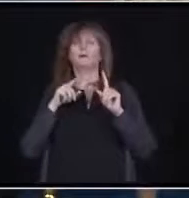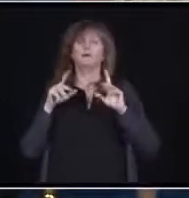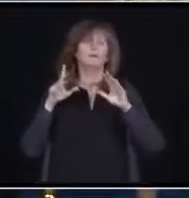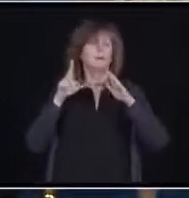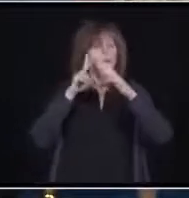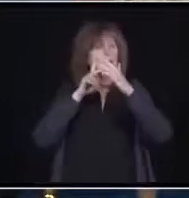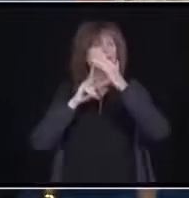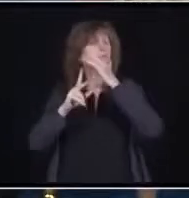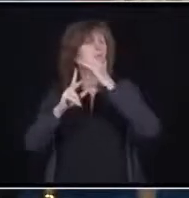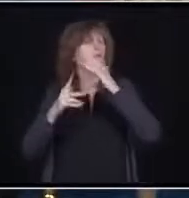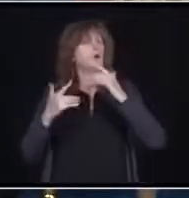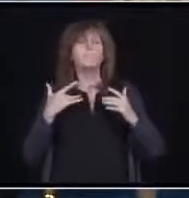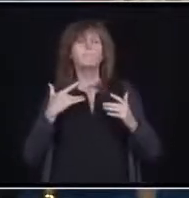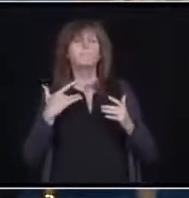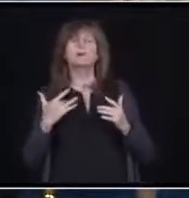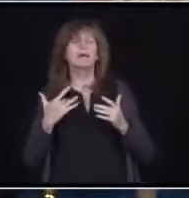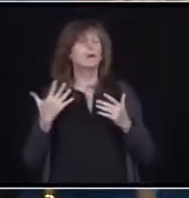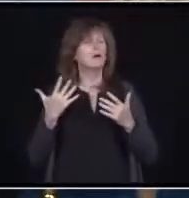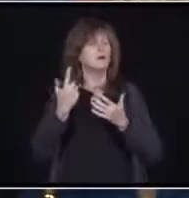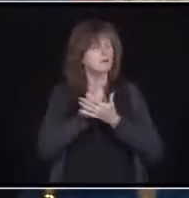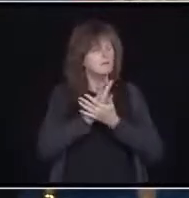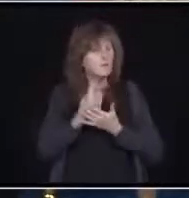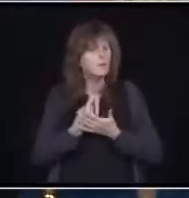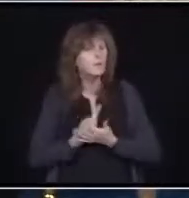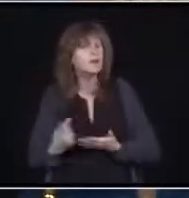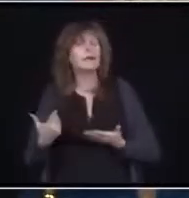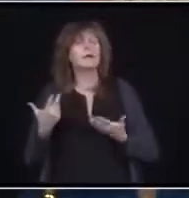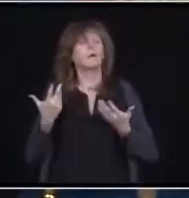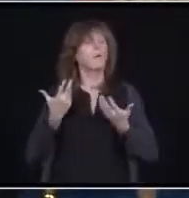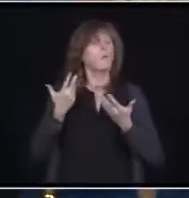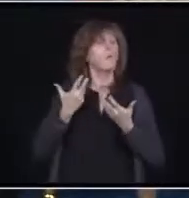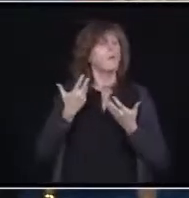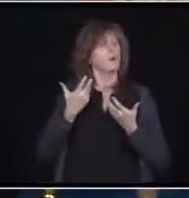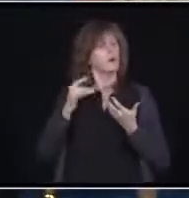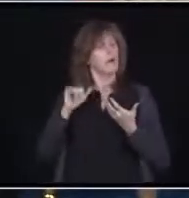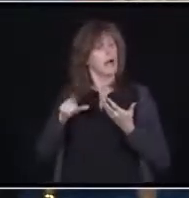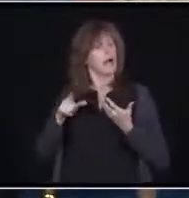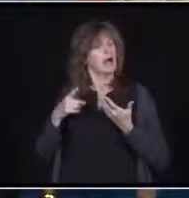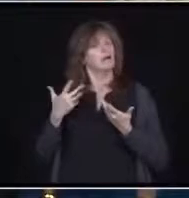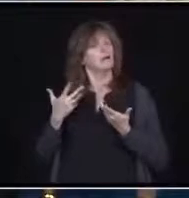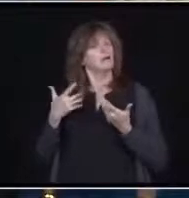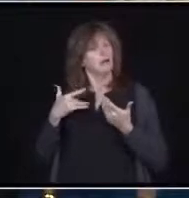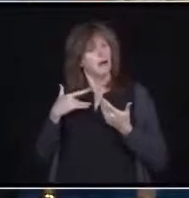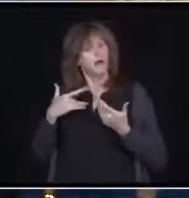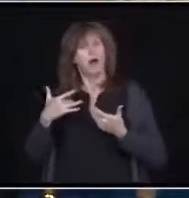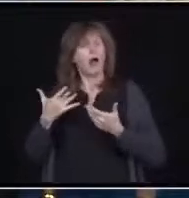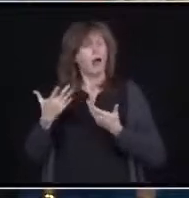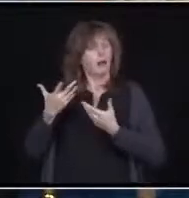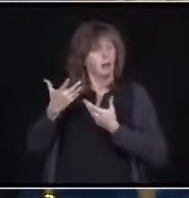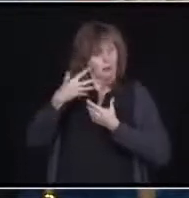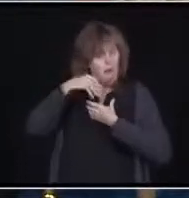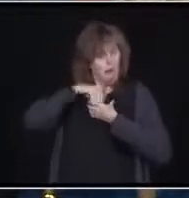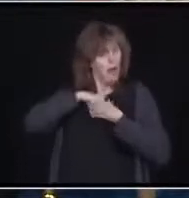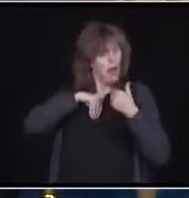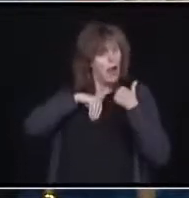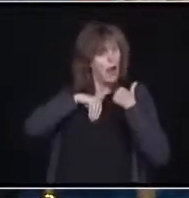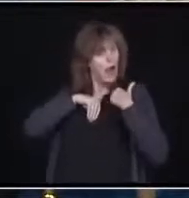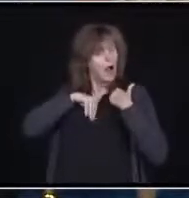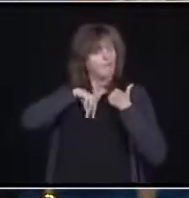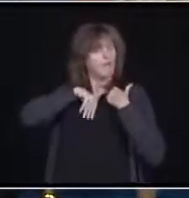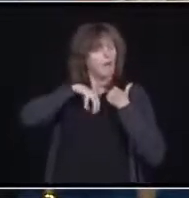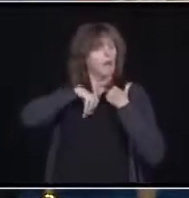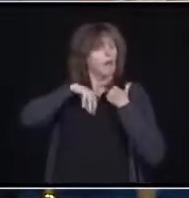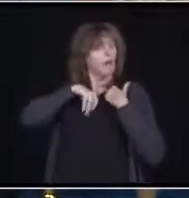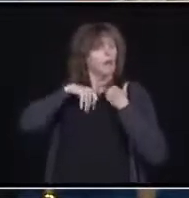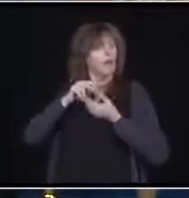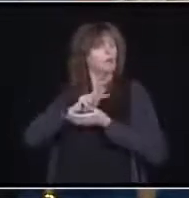by daily or by weekly, usually over the period of we call incubation periods, and then do assessment and then advise the Minister and advise